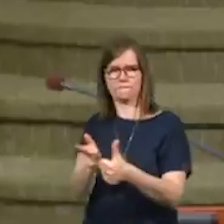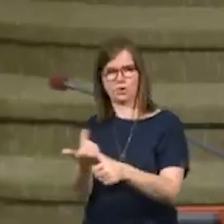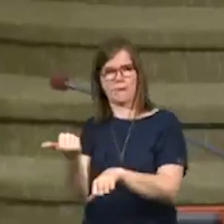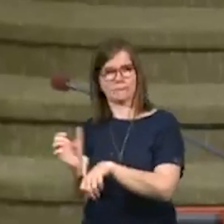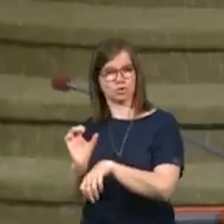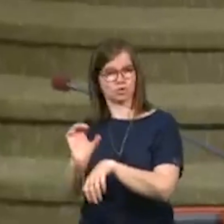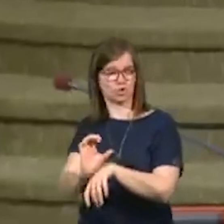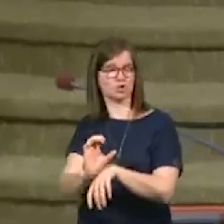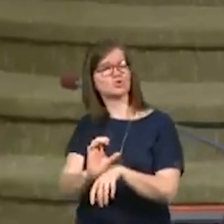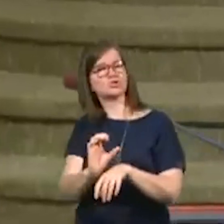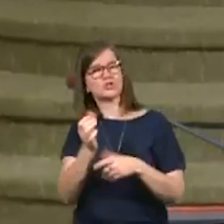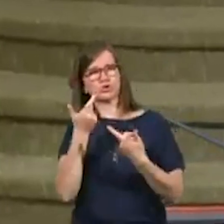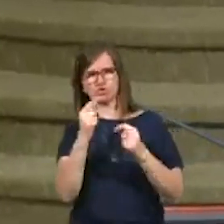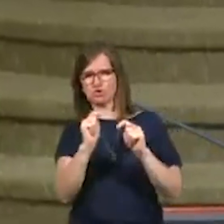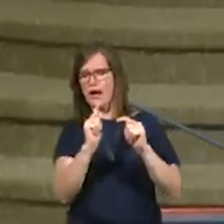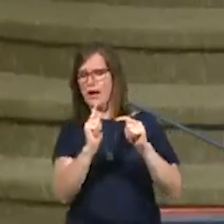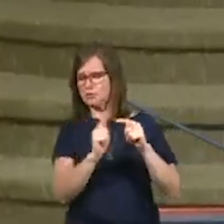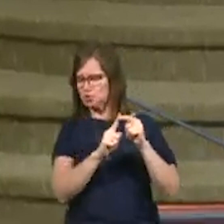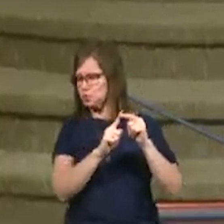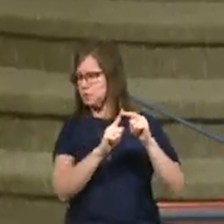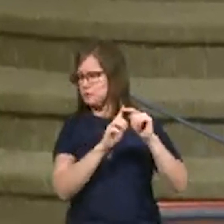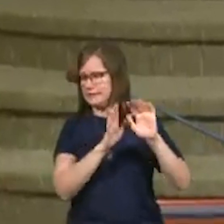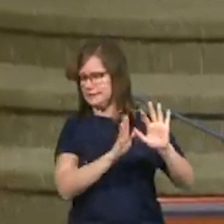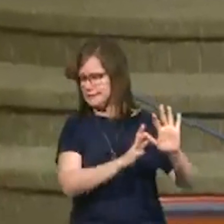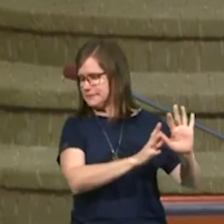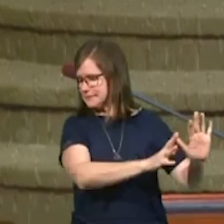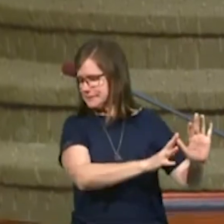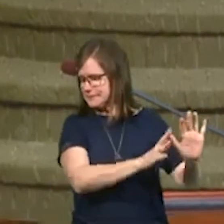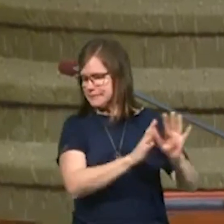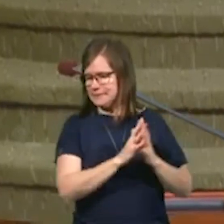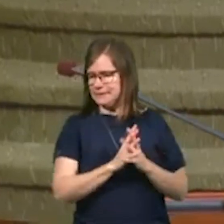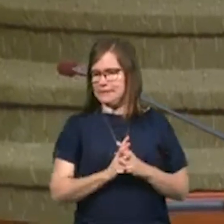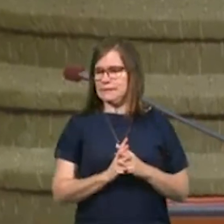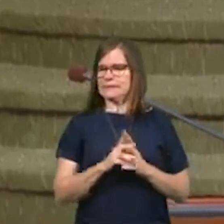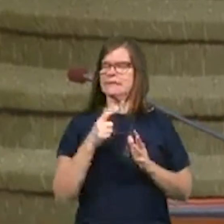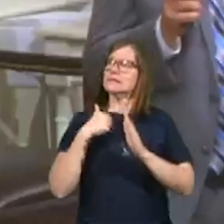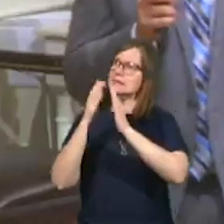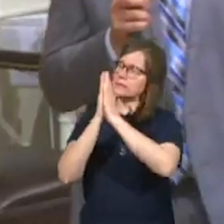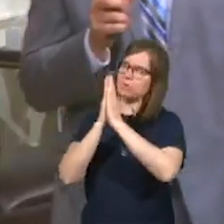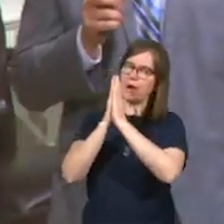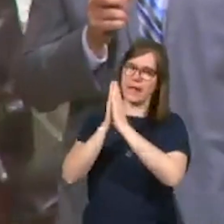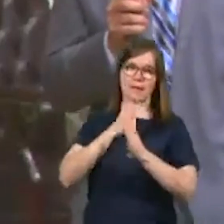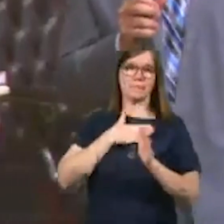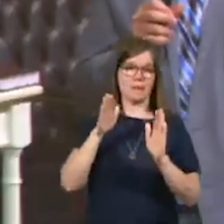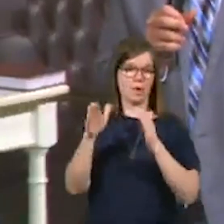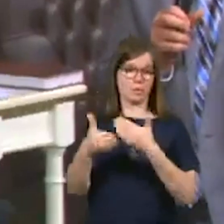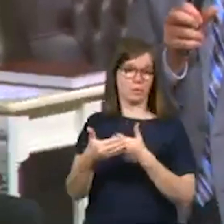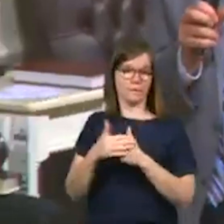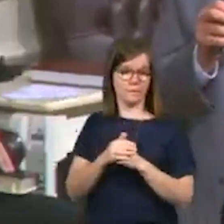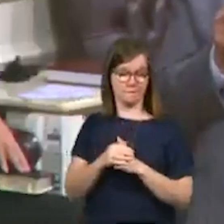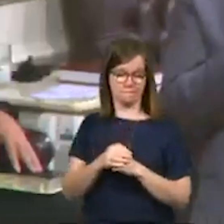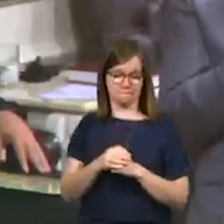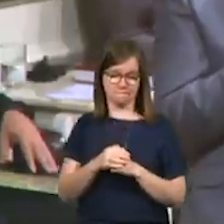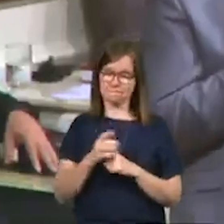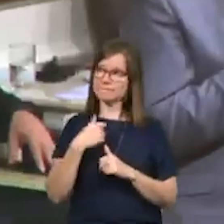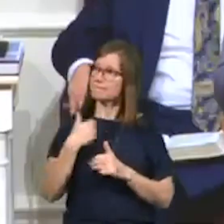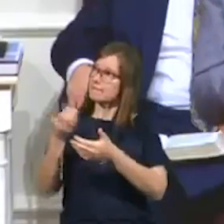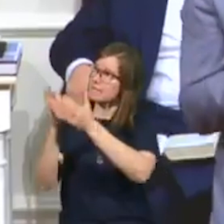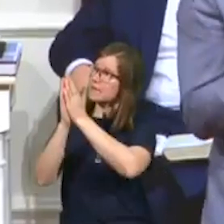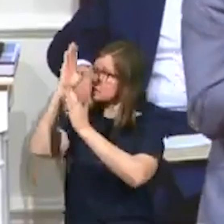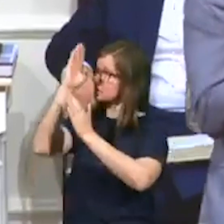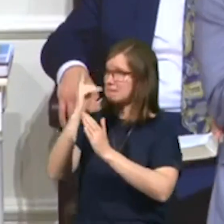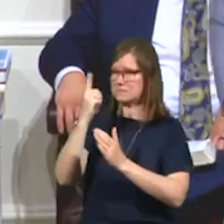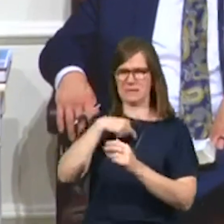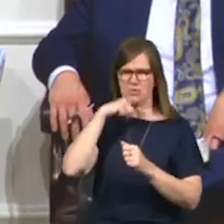just kind of tried to put the whole thing in my rear view mirror. I was praying one night in my room and I was asking God